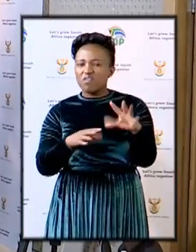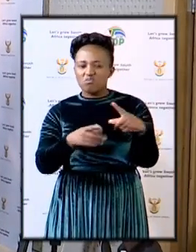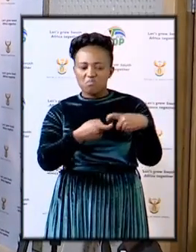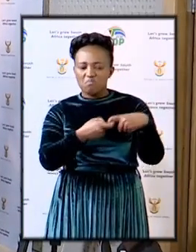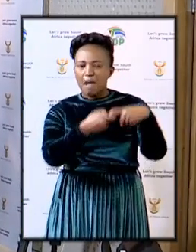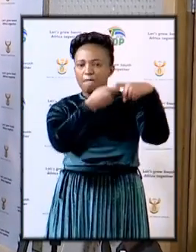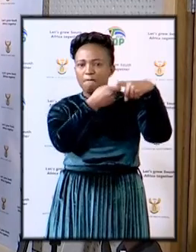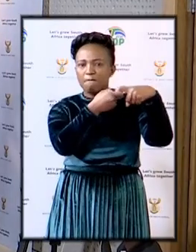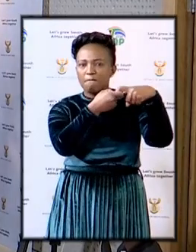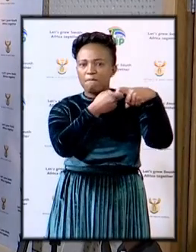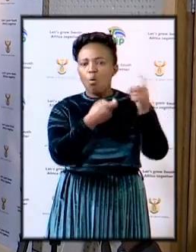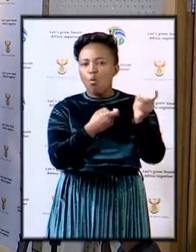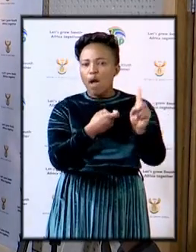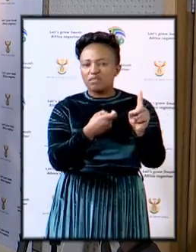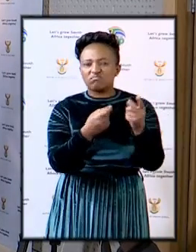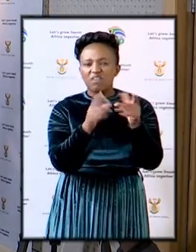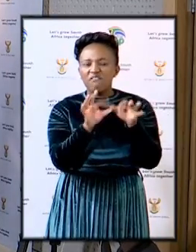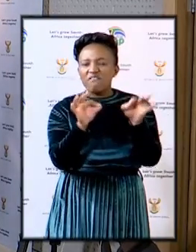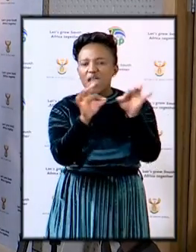what is the value of the items